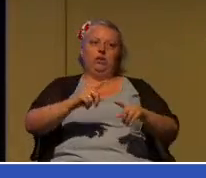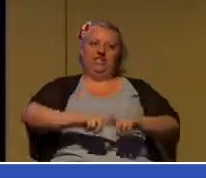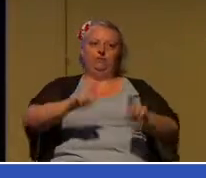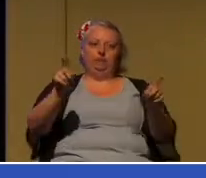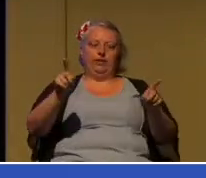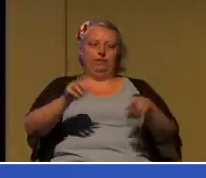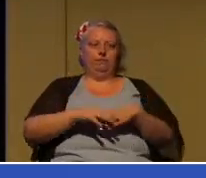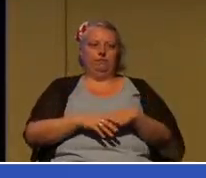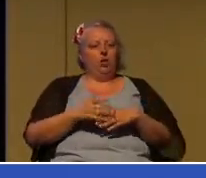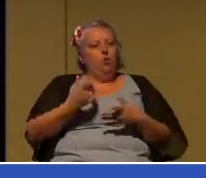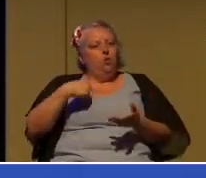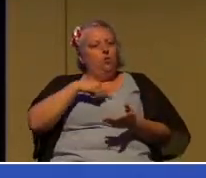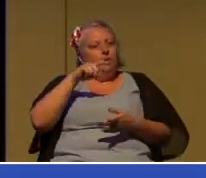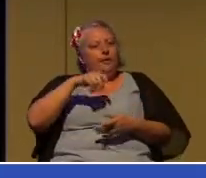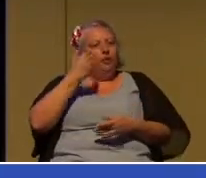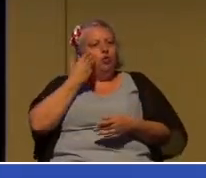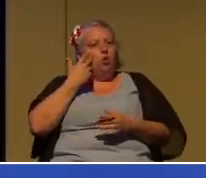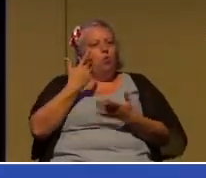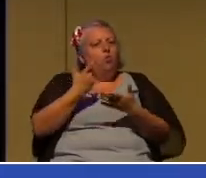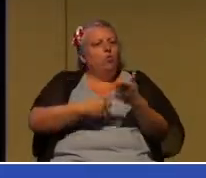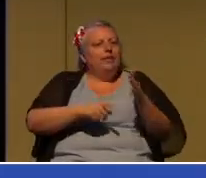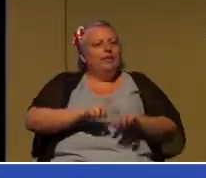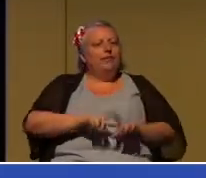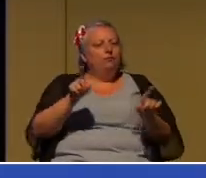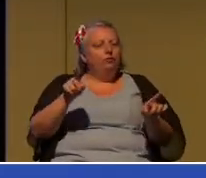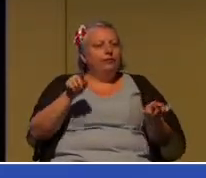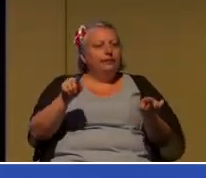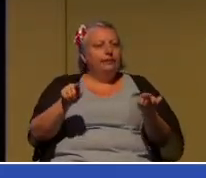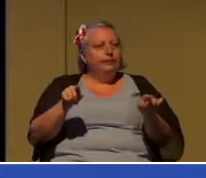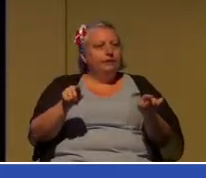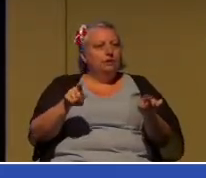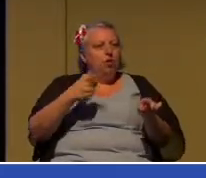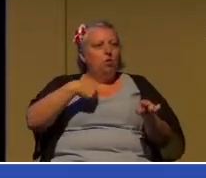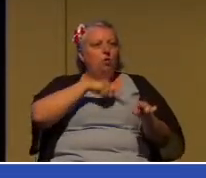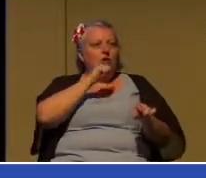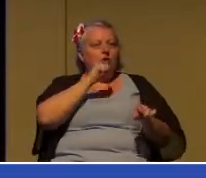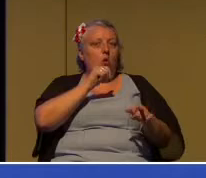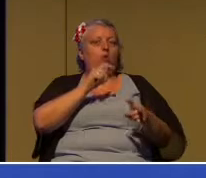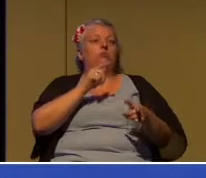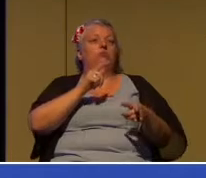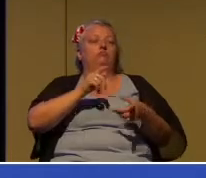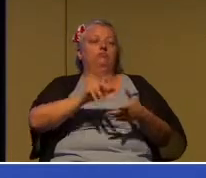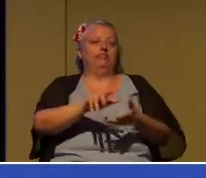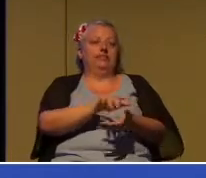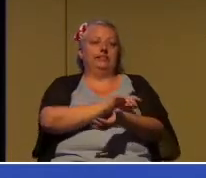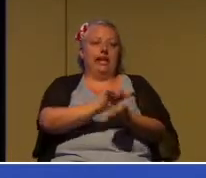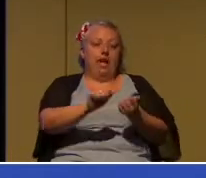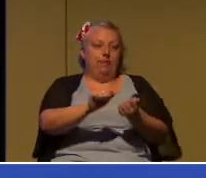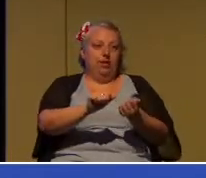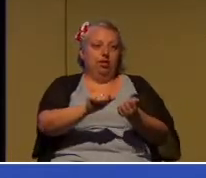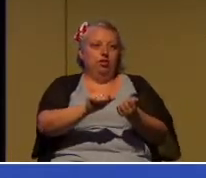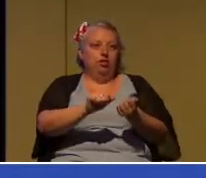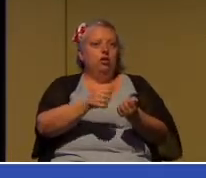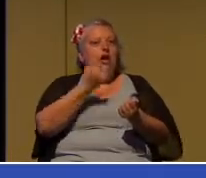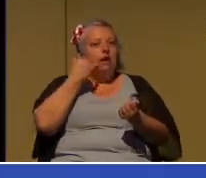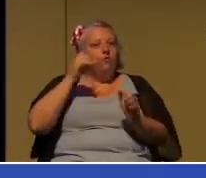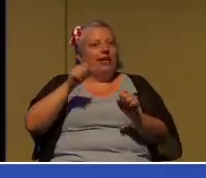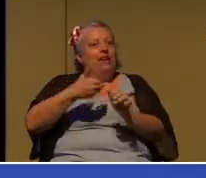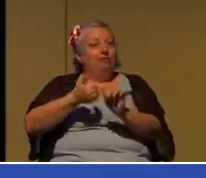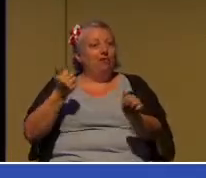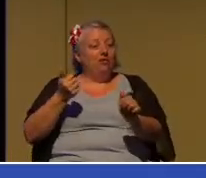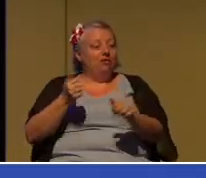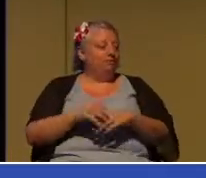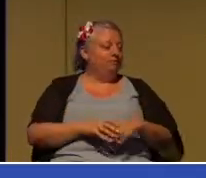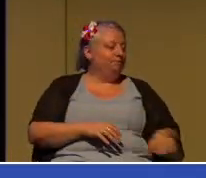to know what those differences are so that we don't inadvertently do damage in ways that we can avoid. Second